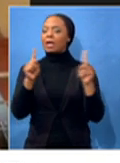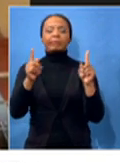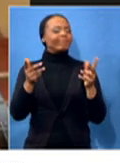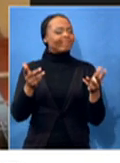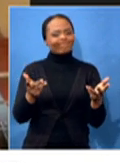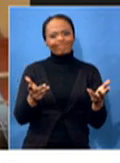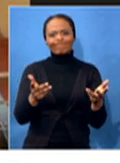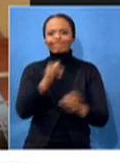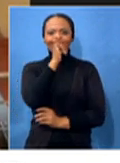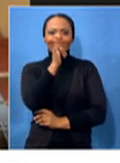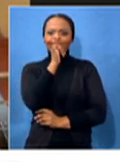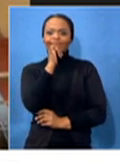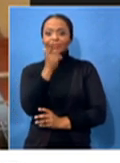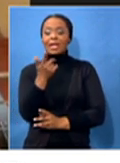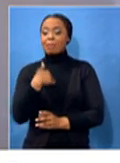being sent home.